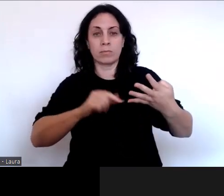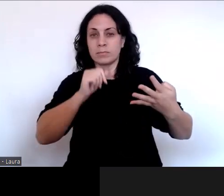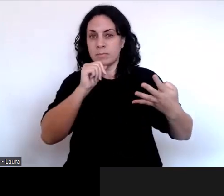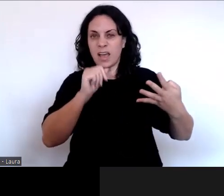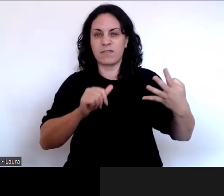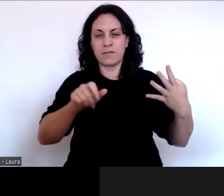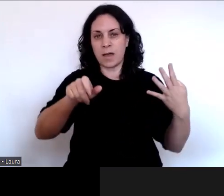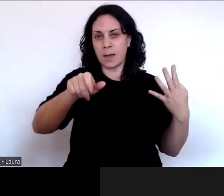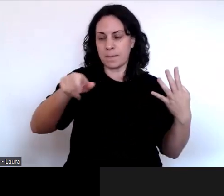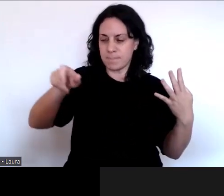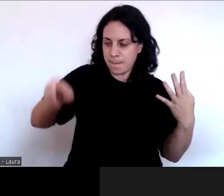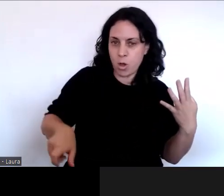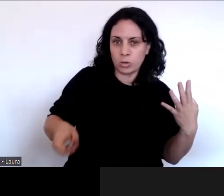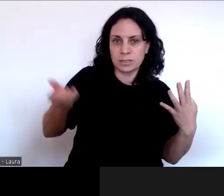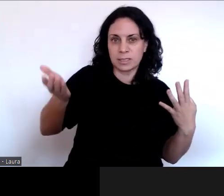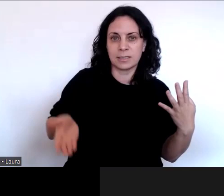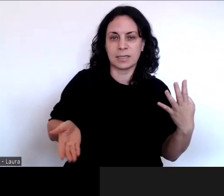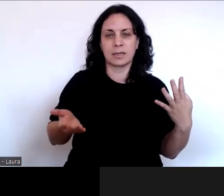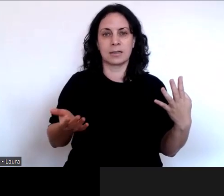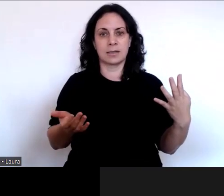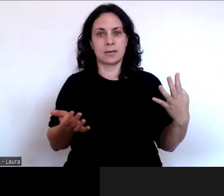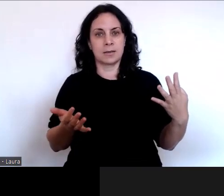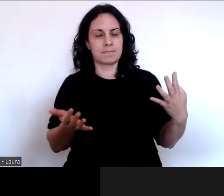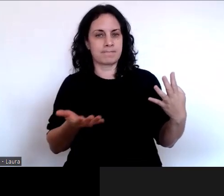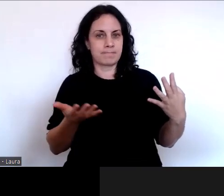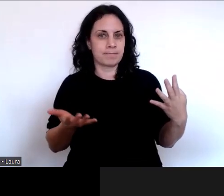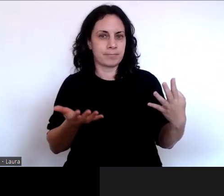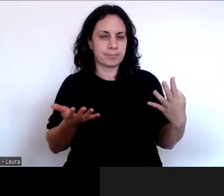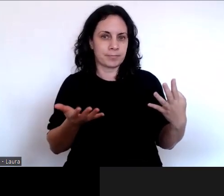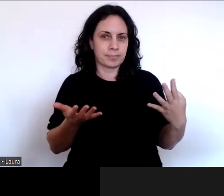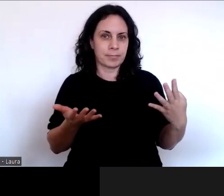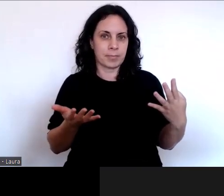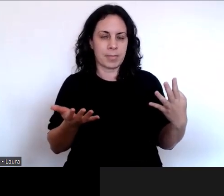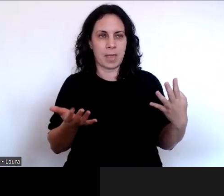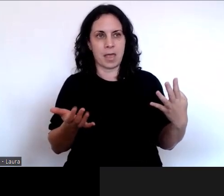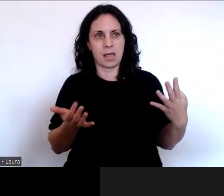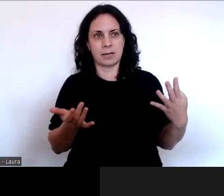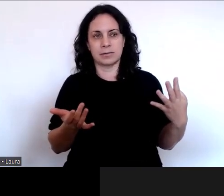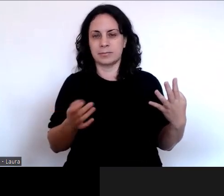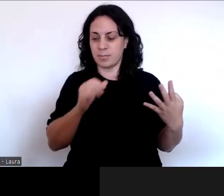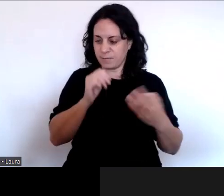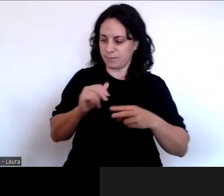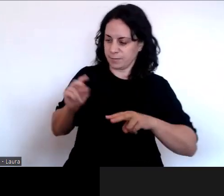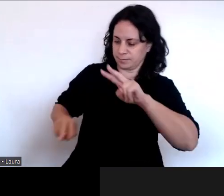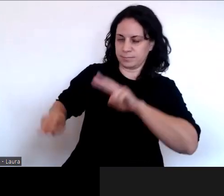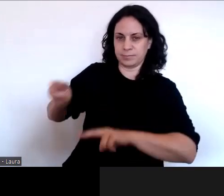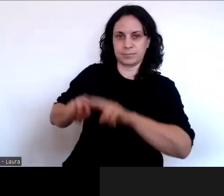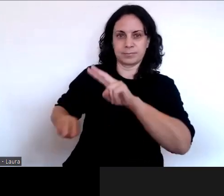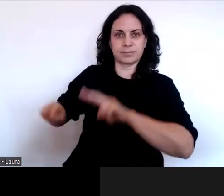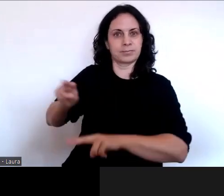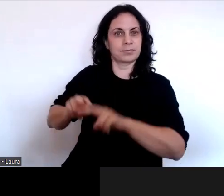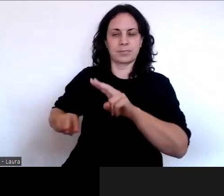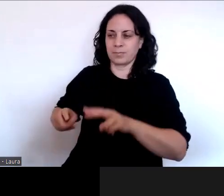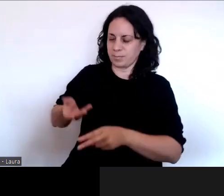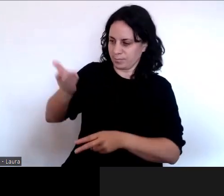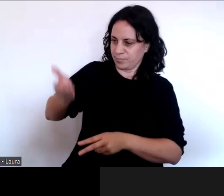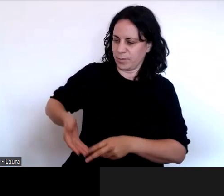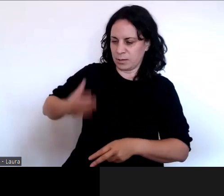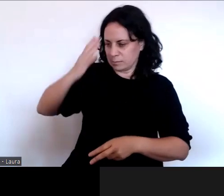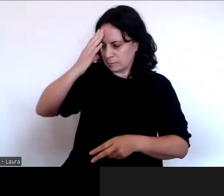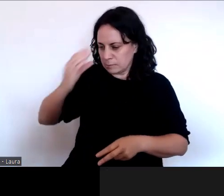an advanced directive that might get activated if they're assessed to have lost decision making capacity.